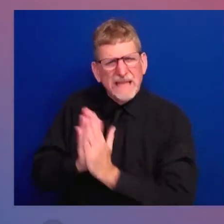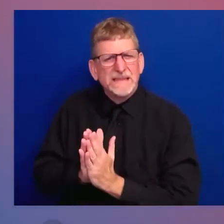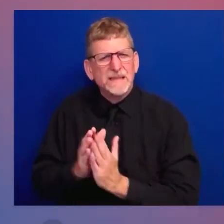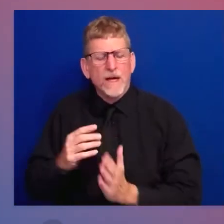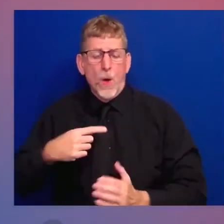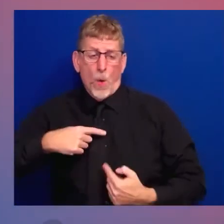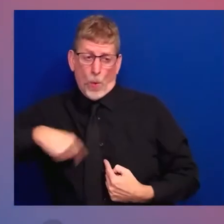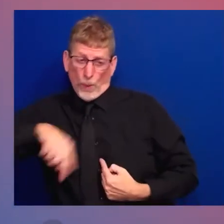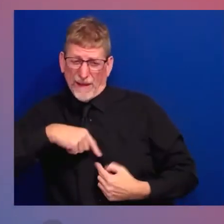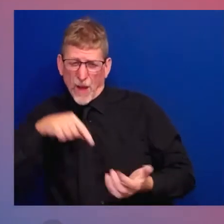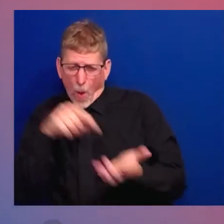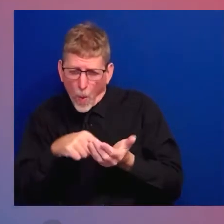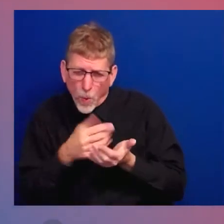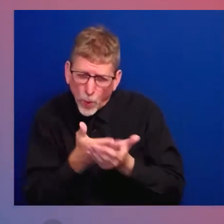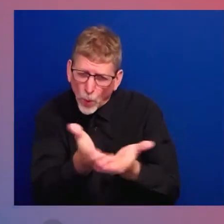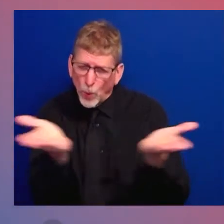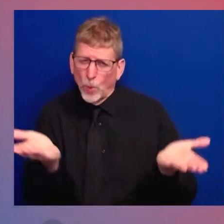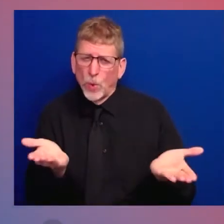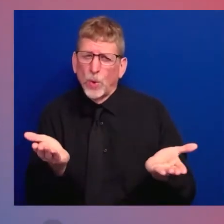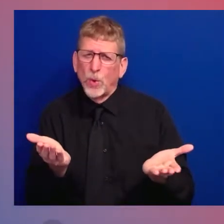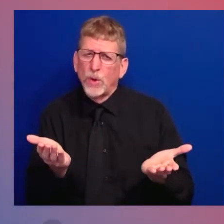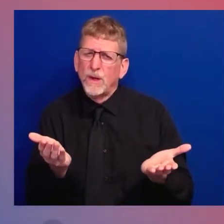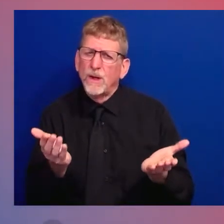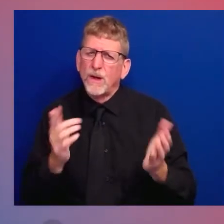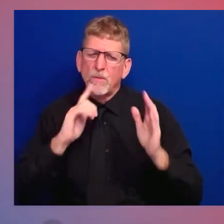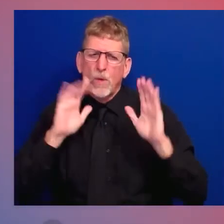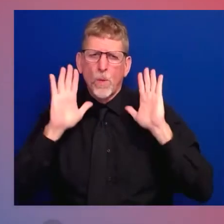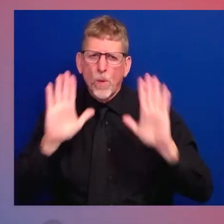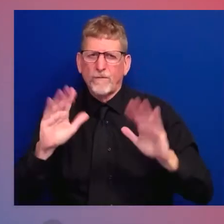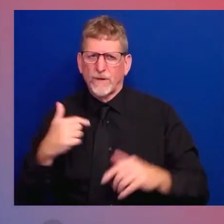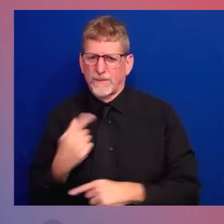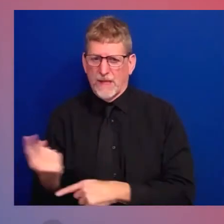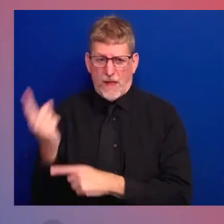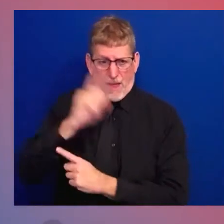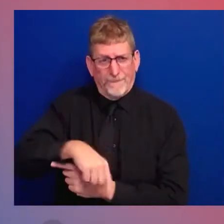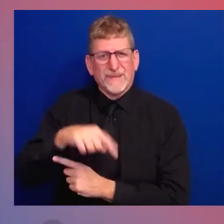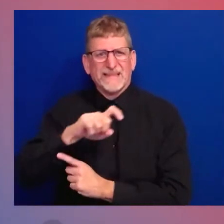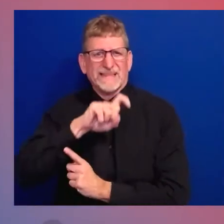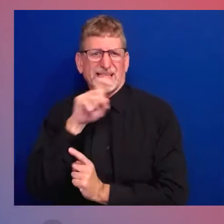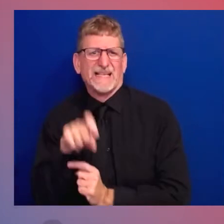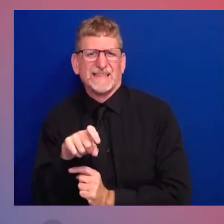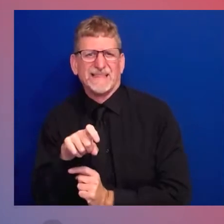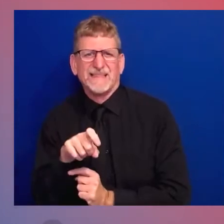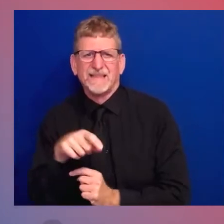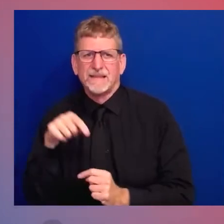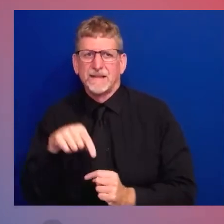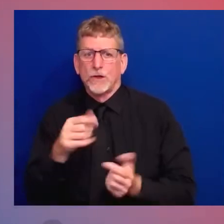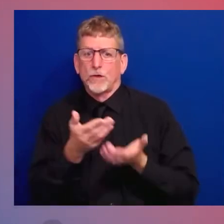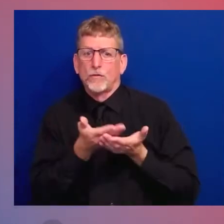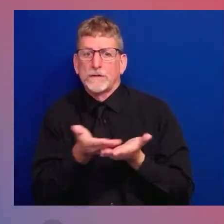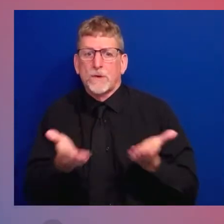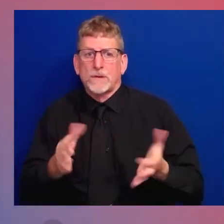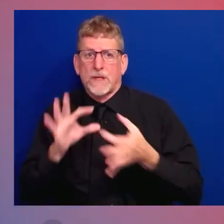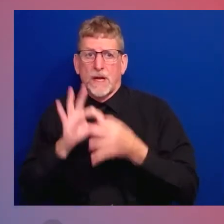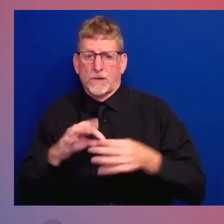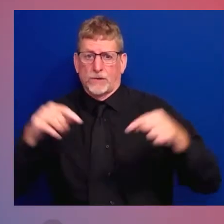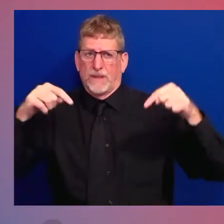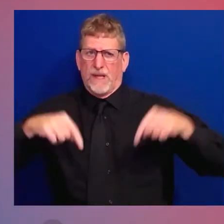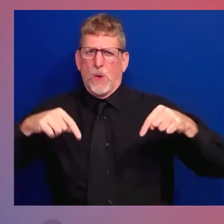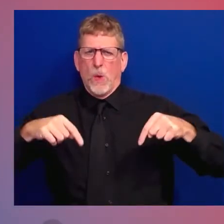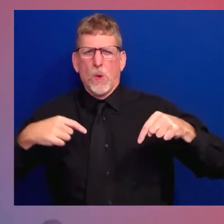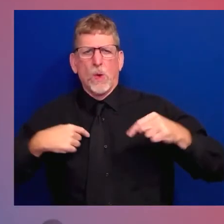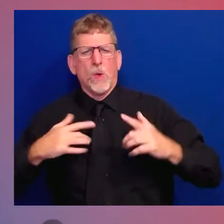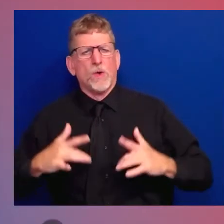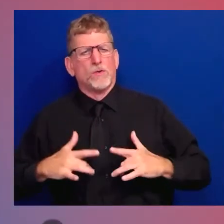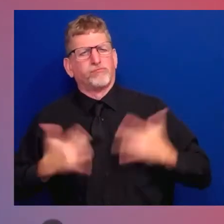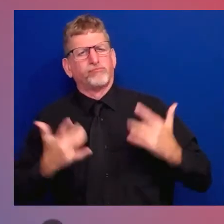the Resource Connection, and I'm able to spend time with Mayor Parker earlier very briefly. I want to thank her for the passport into